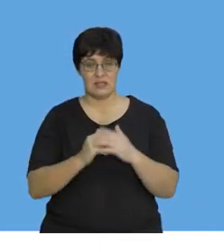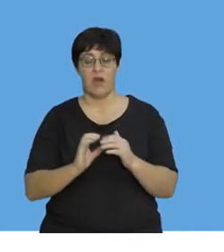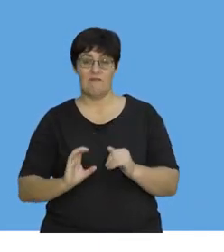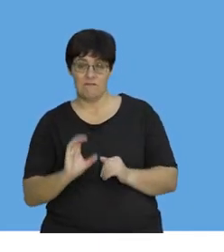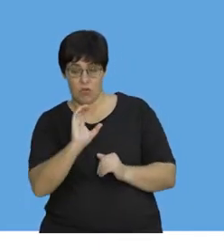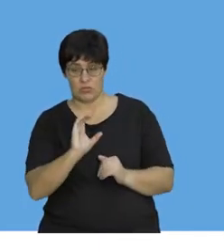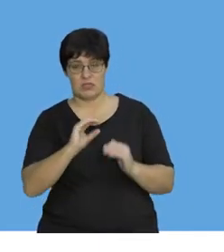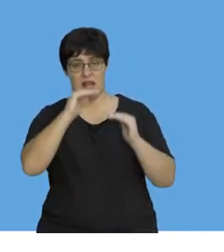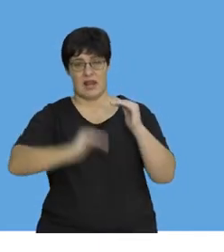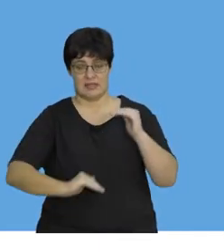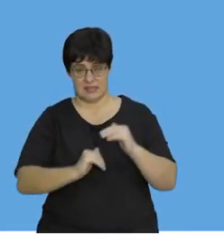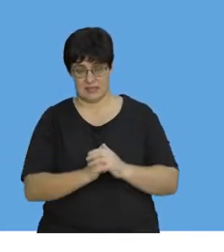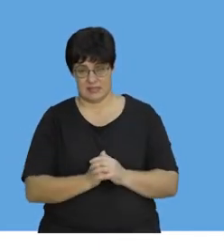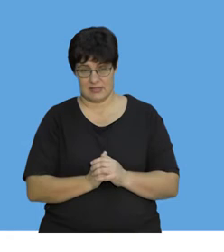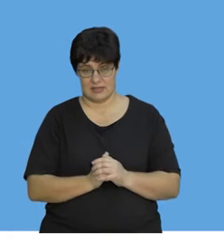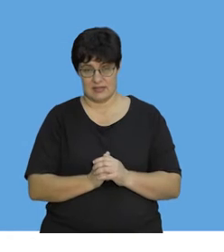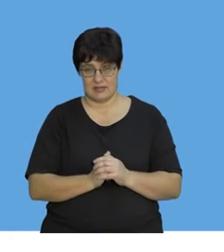becomes smaller. Okay.